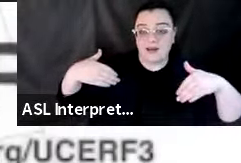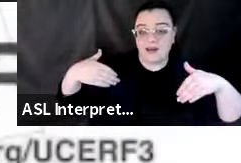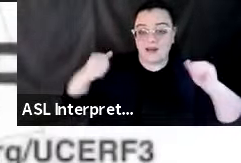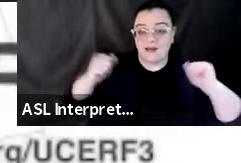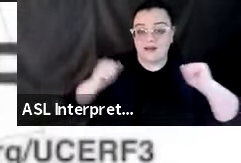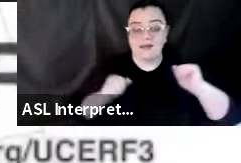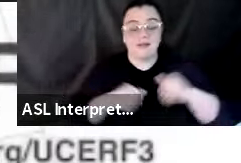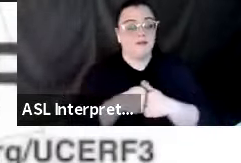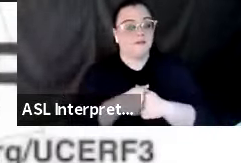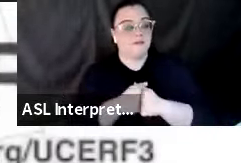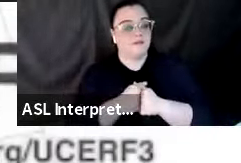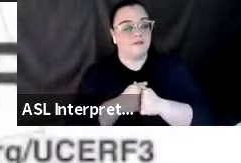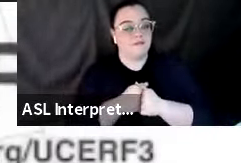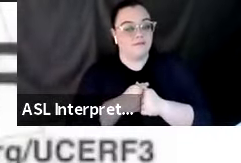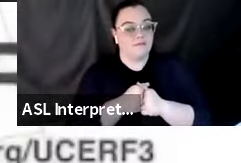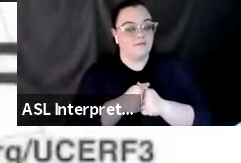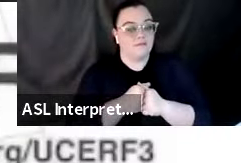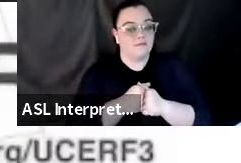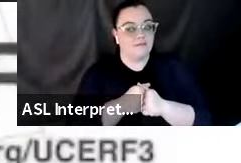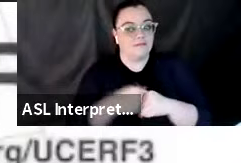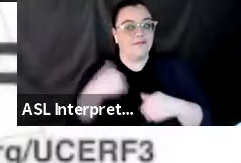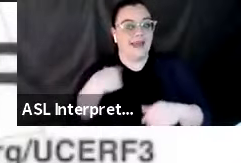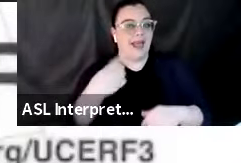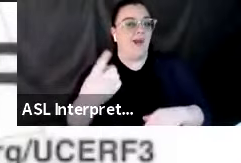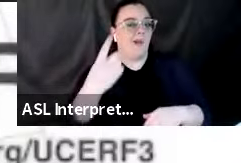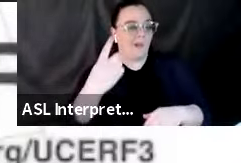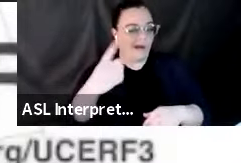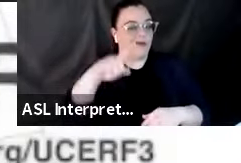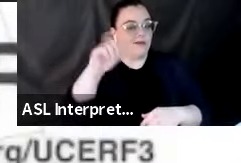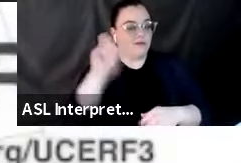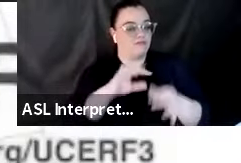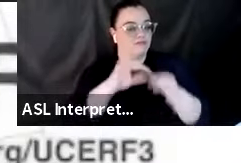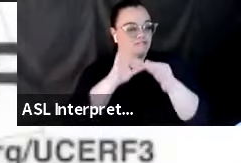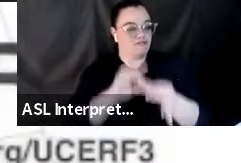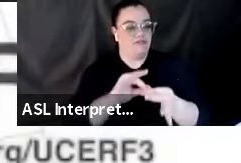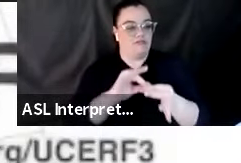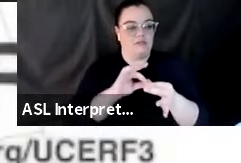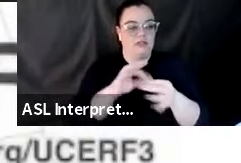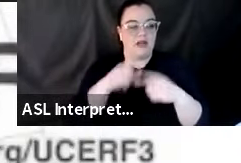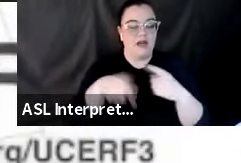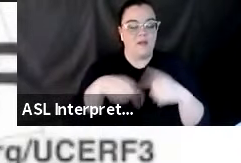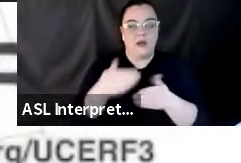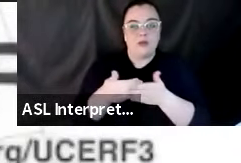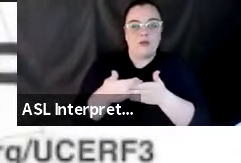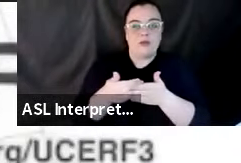had one question from Jo Beth Kay wondering about New Madrid activity.